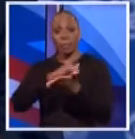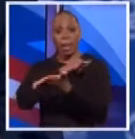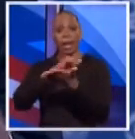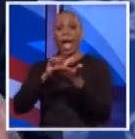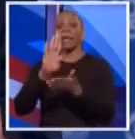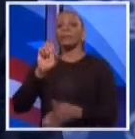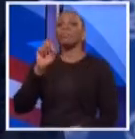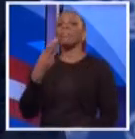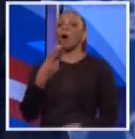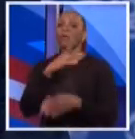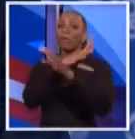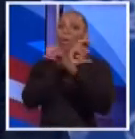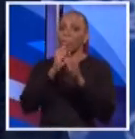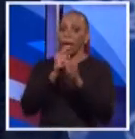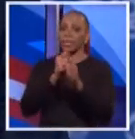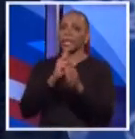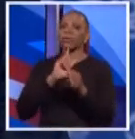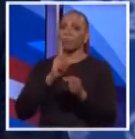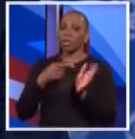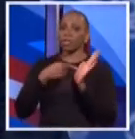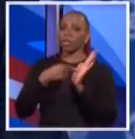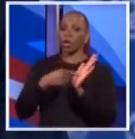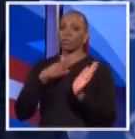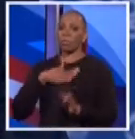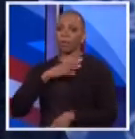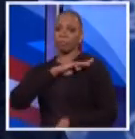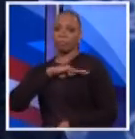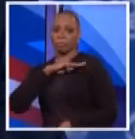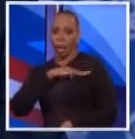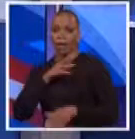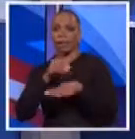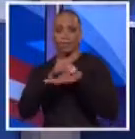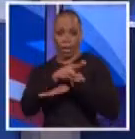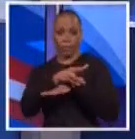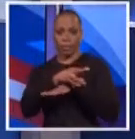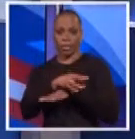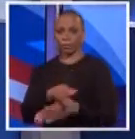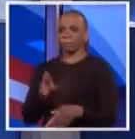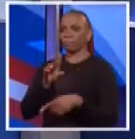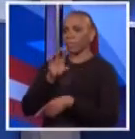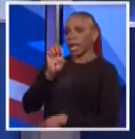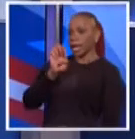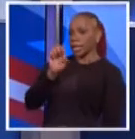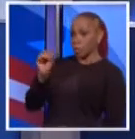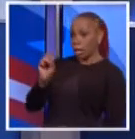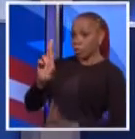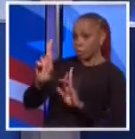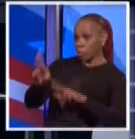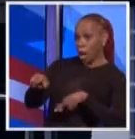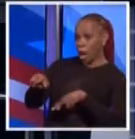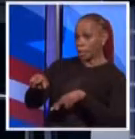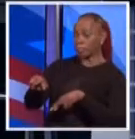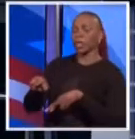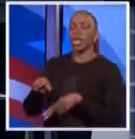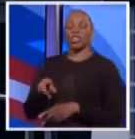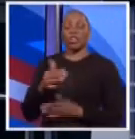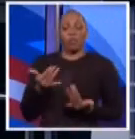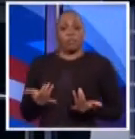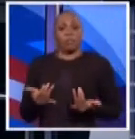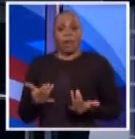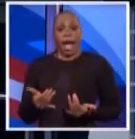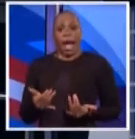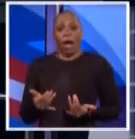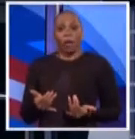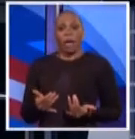in a way that I think speaks to my integrity and effectiveness. Mr. Spitzer, would you like to rebut? Well, merely to this point, I think that